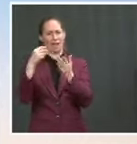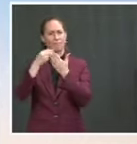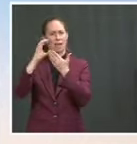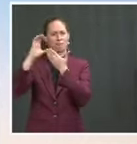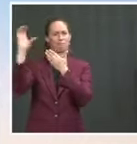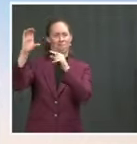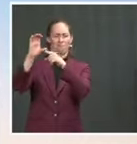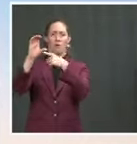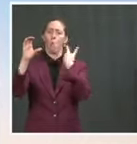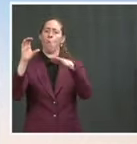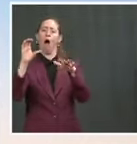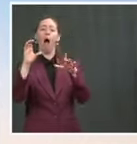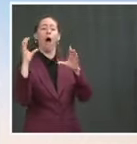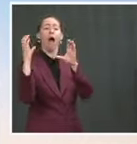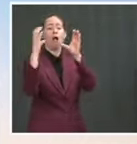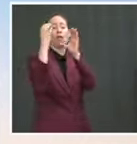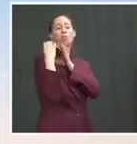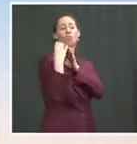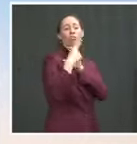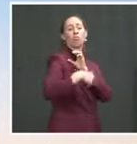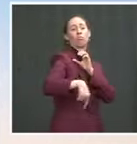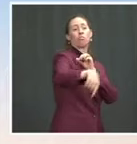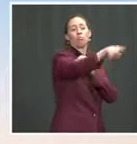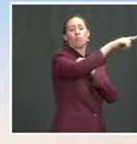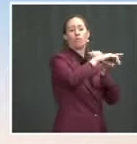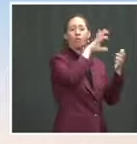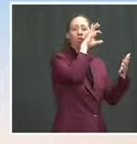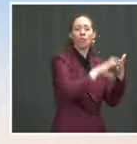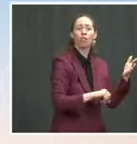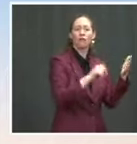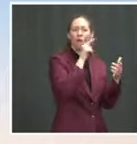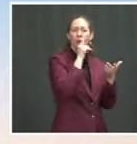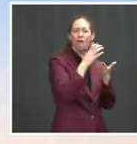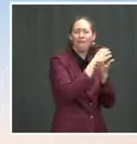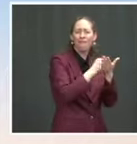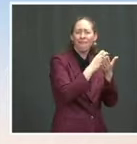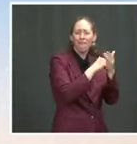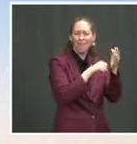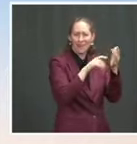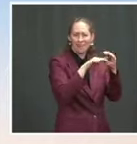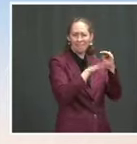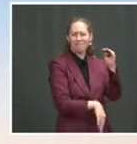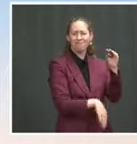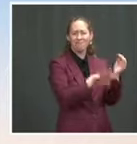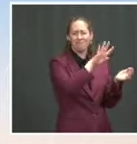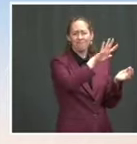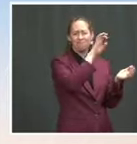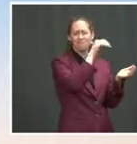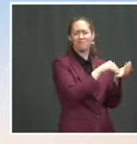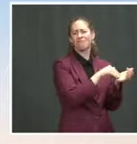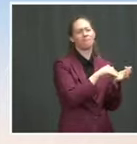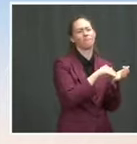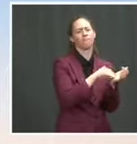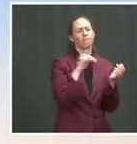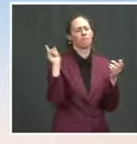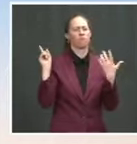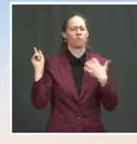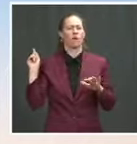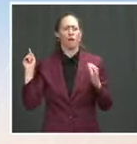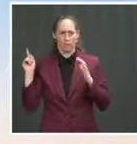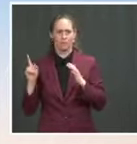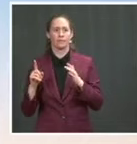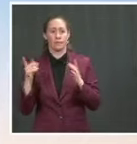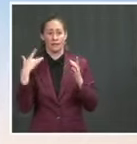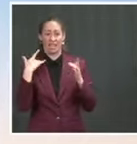individuals across the country making less than $400,000 a year. That's the choice. And he feels we should we should have the burden on the